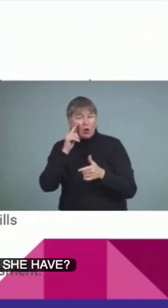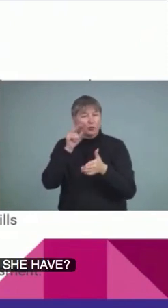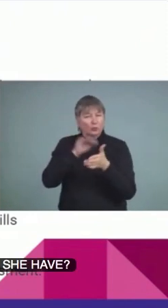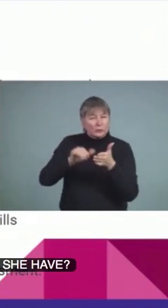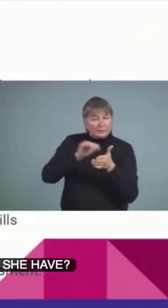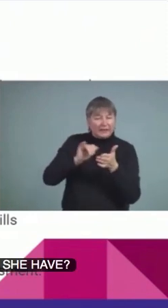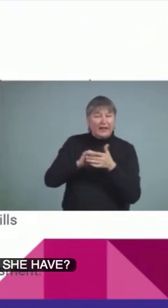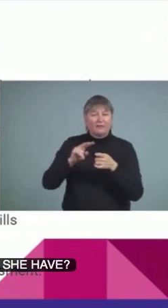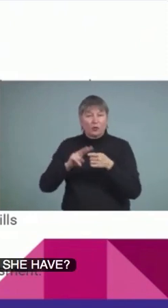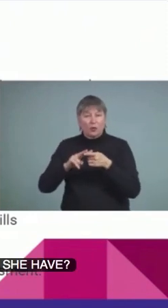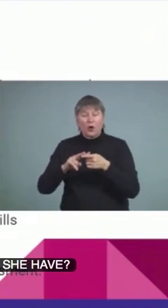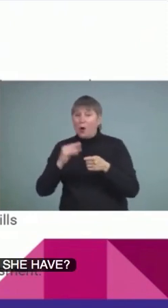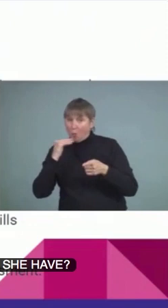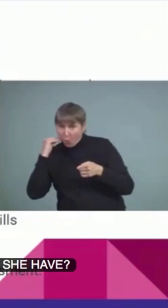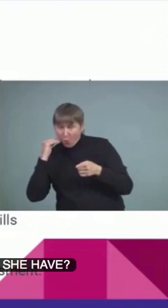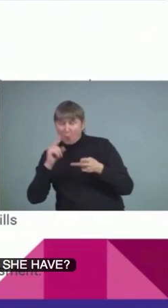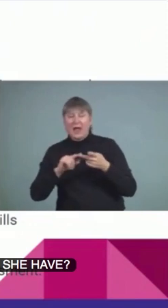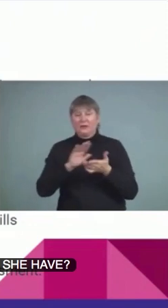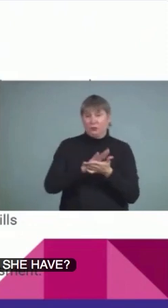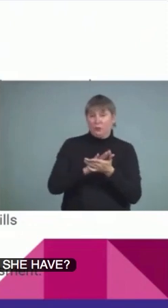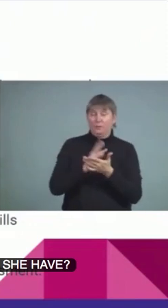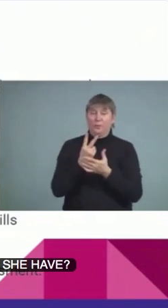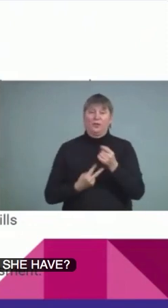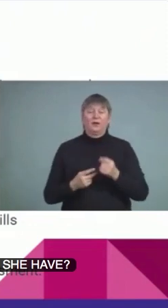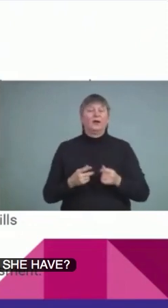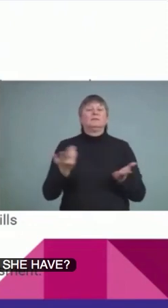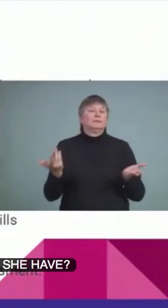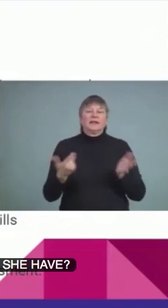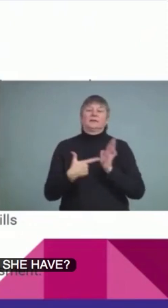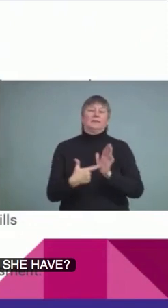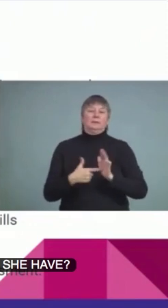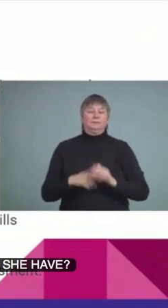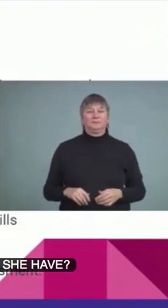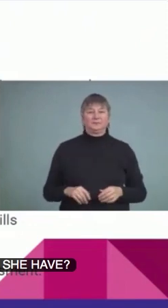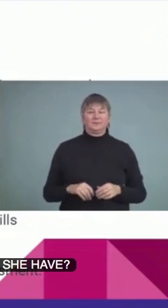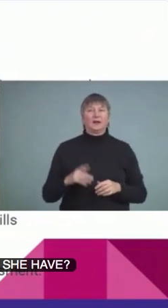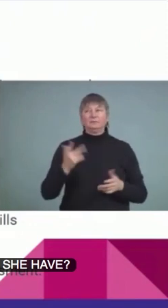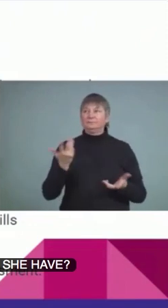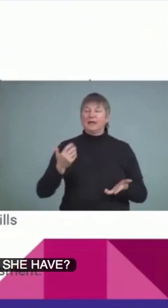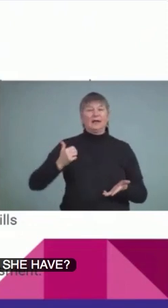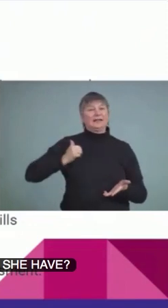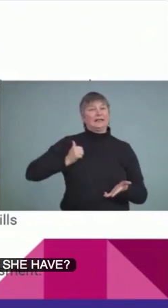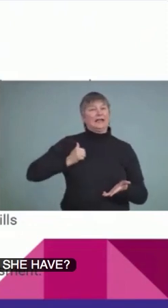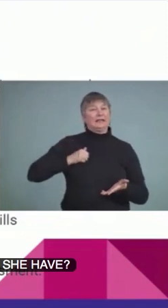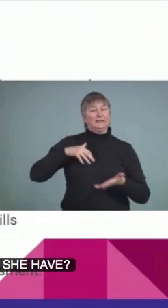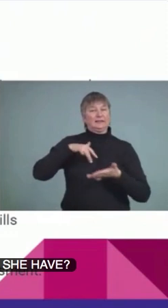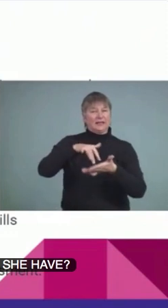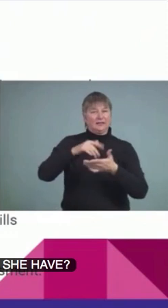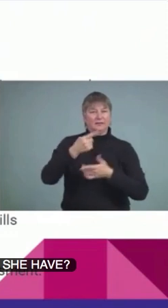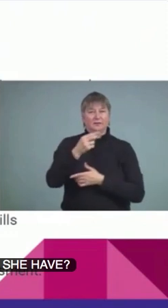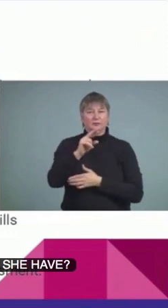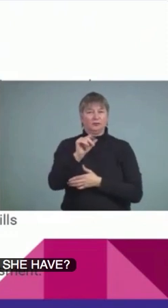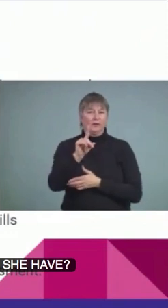at home and at school. So, an example is, you know, Canadian studies in grade 10.